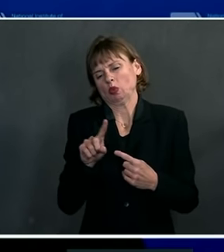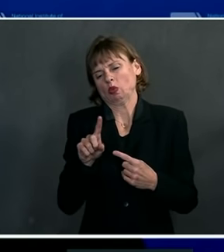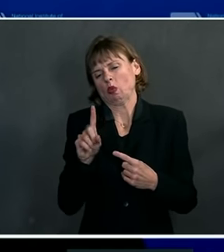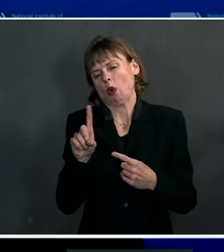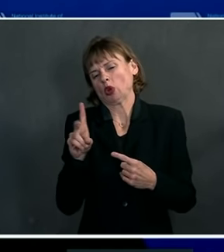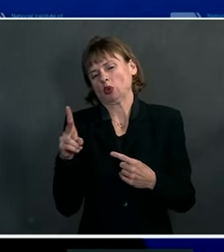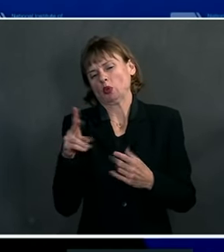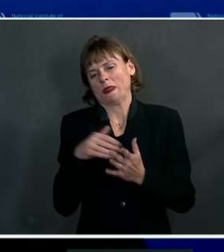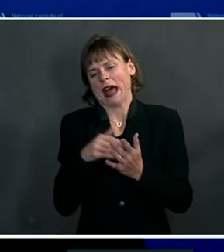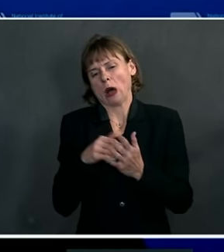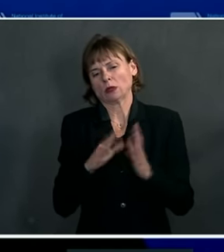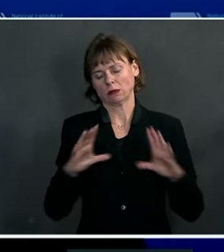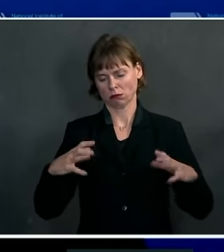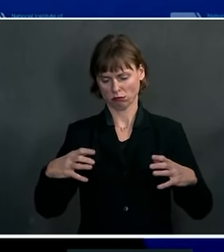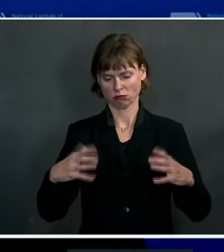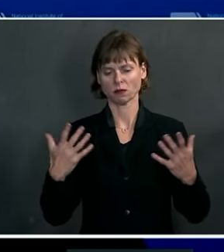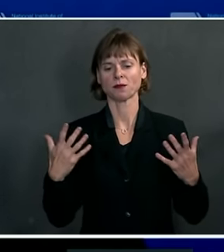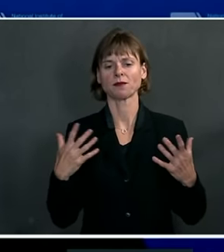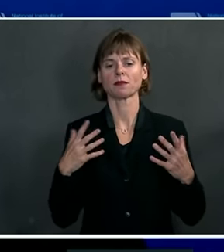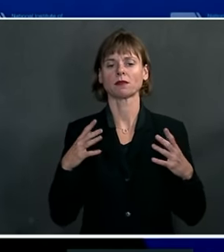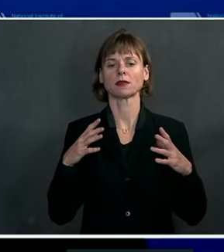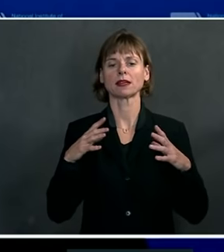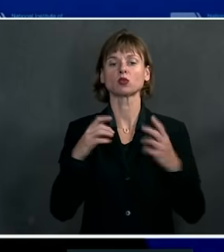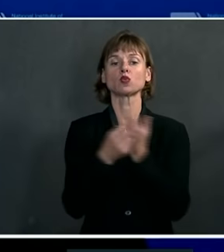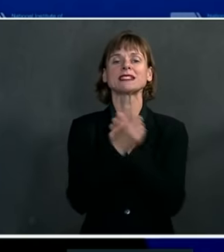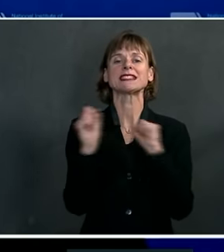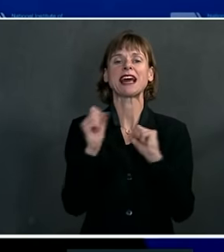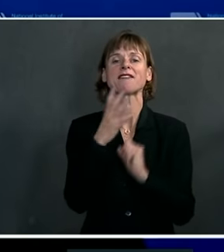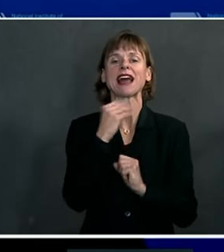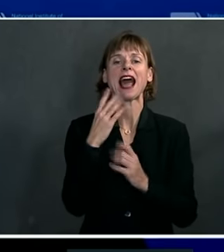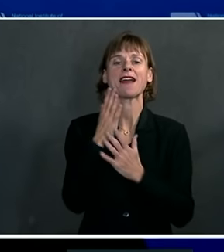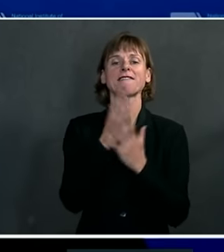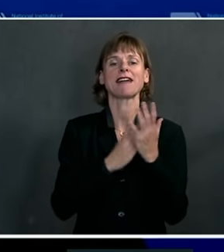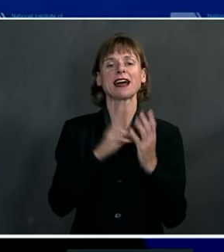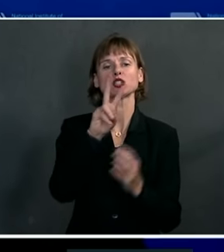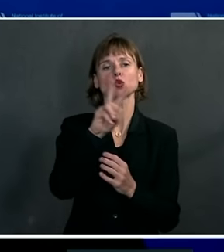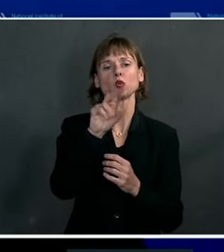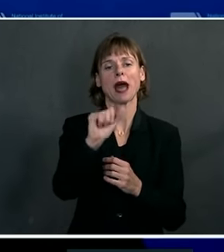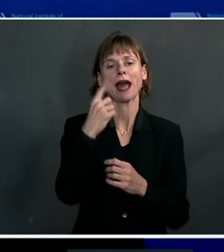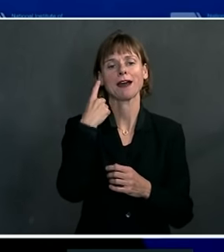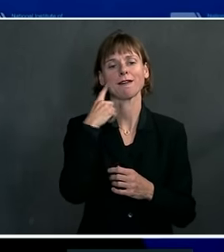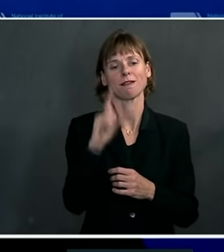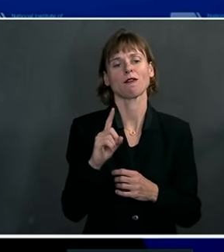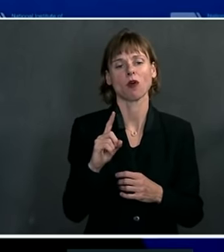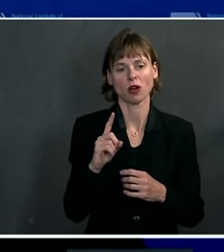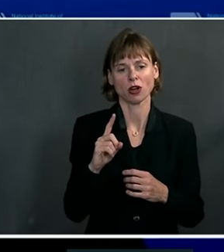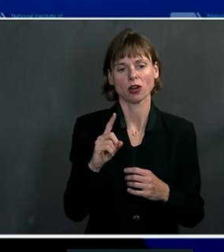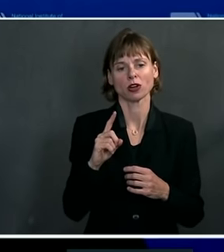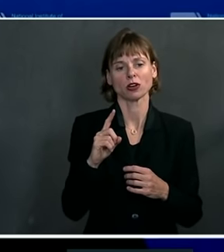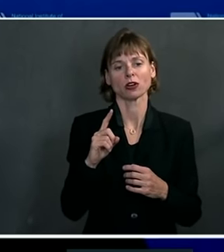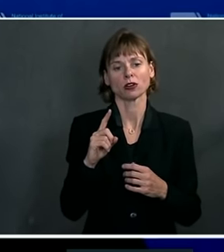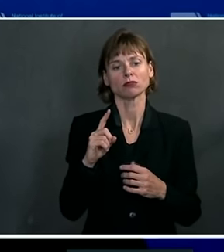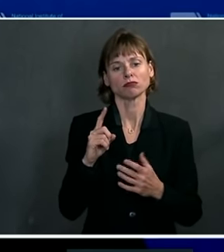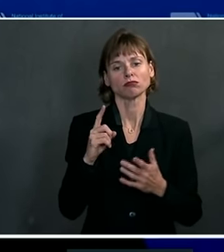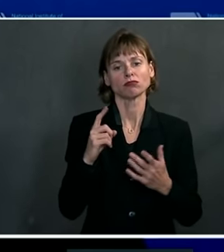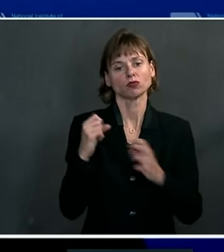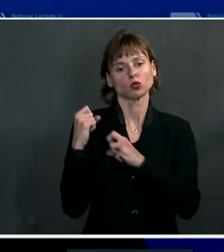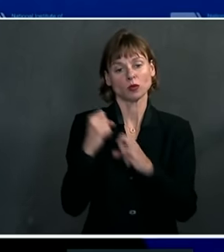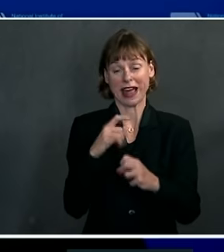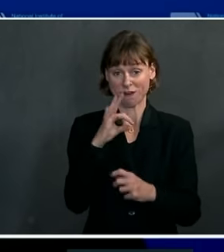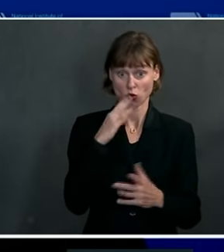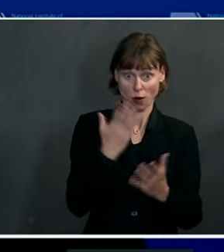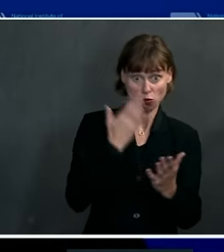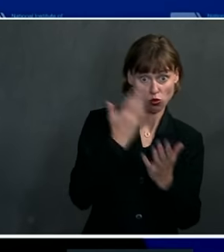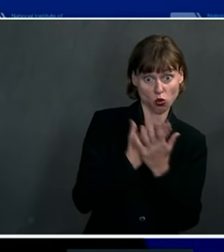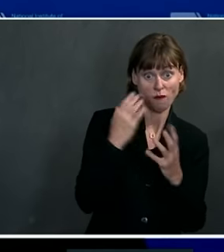to do what we call safety and a phase 2a for immunogenicity. And if you can show that it's safe,